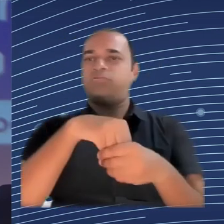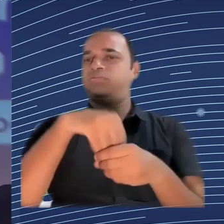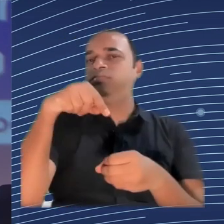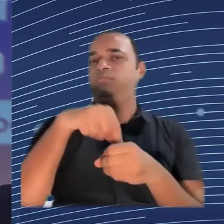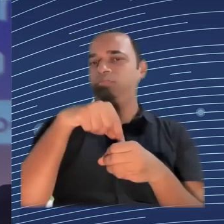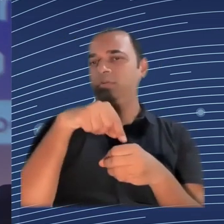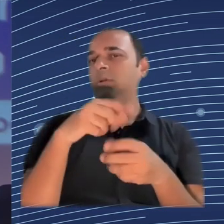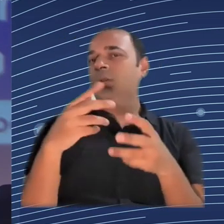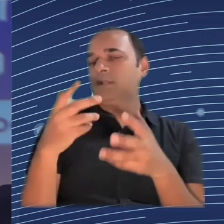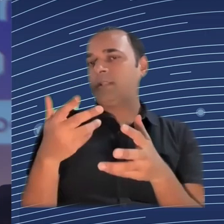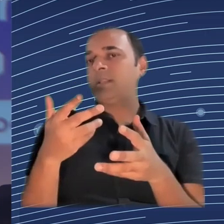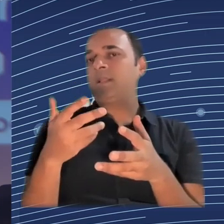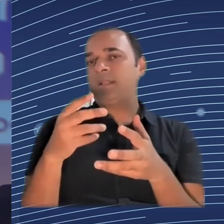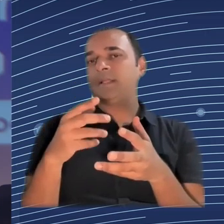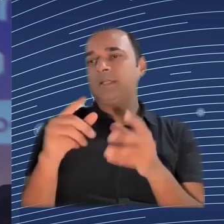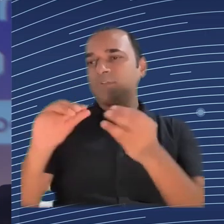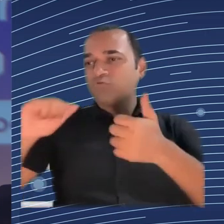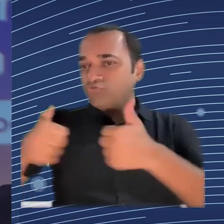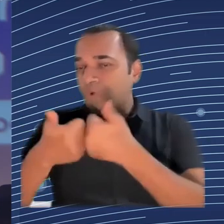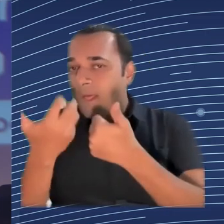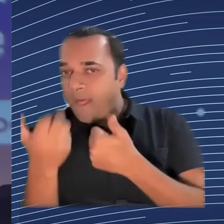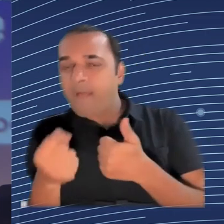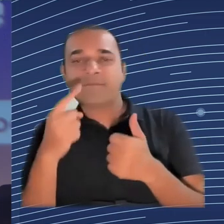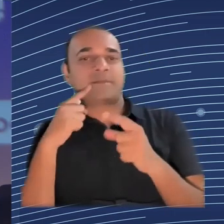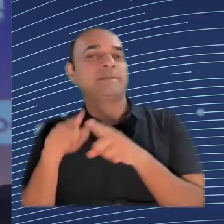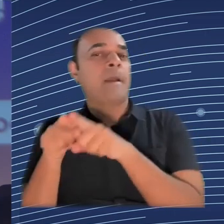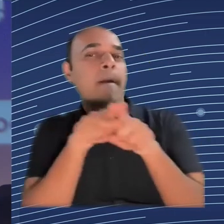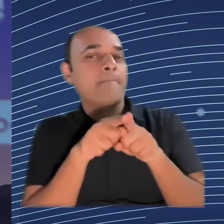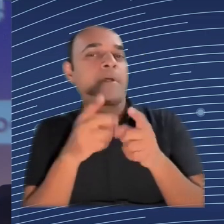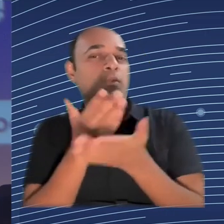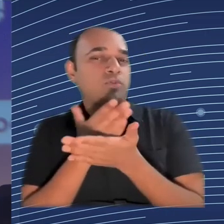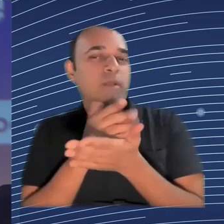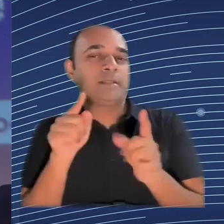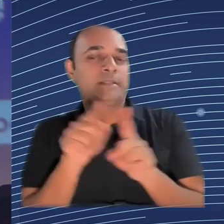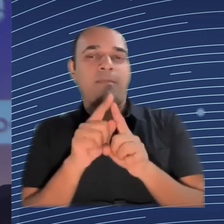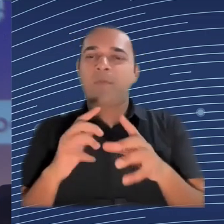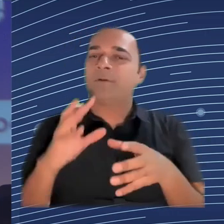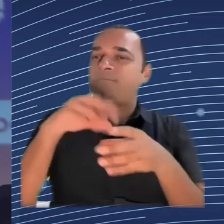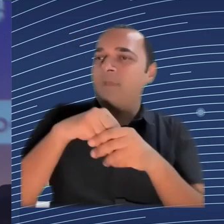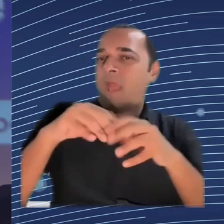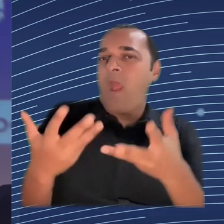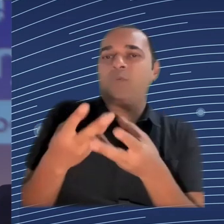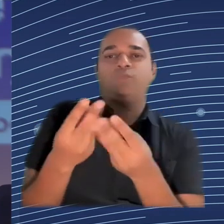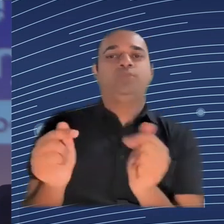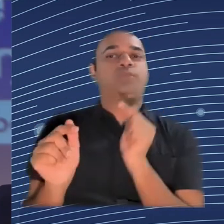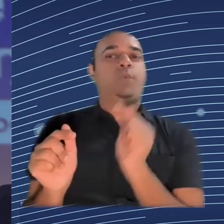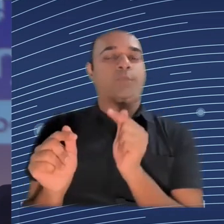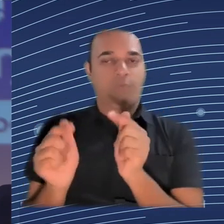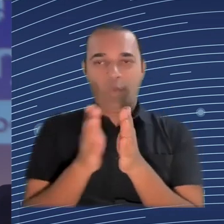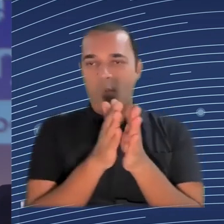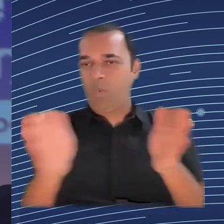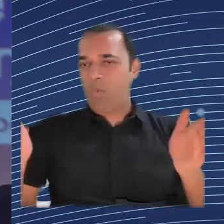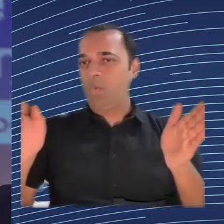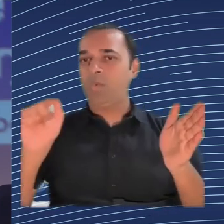to very well actually slide, and it was not planned, but it allows me very well to slide to our next and final